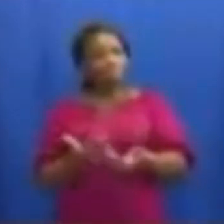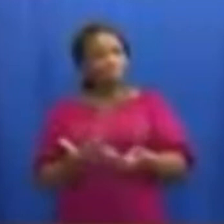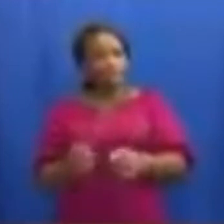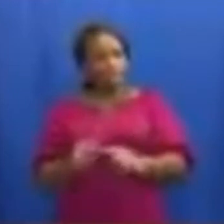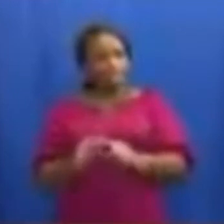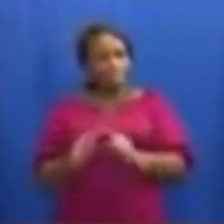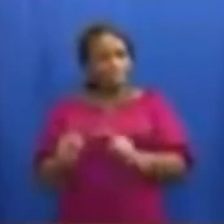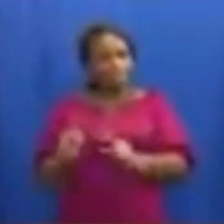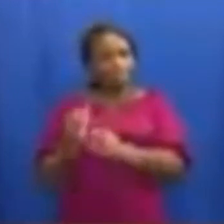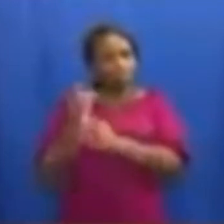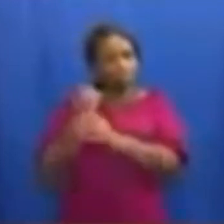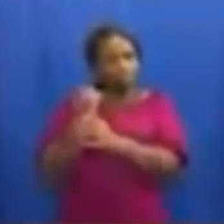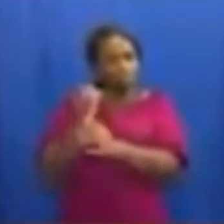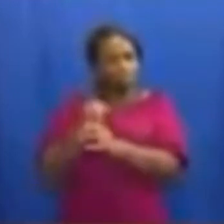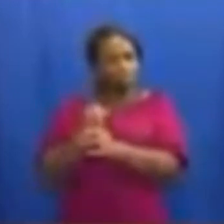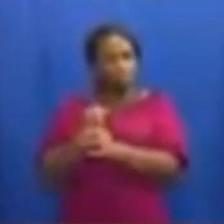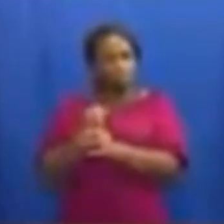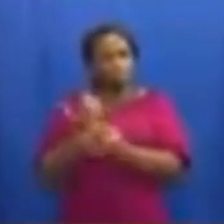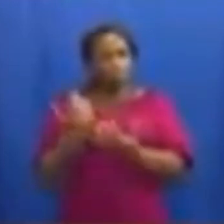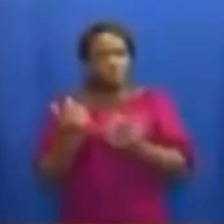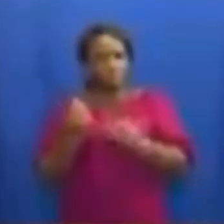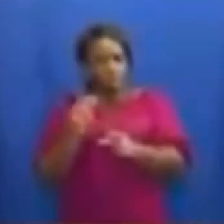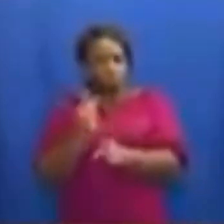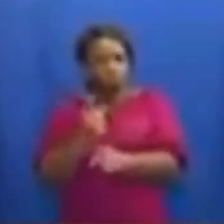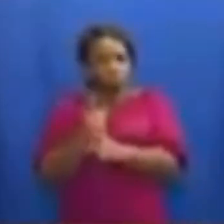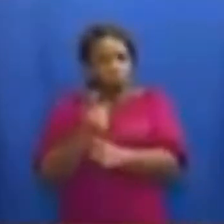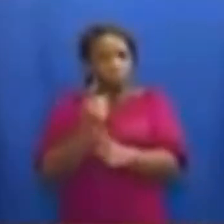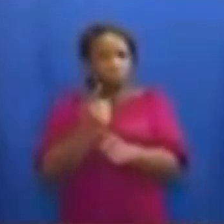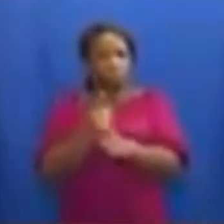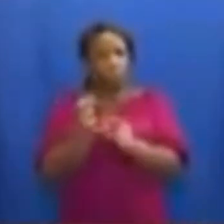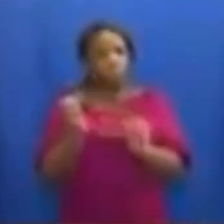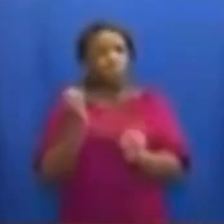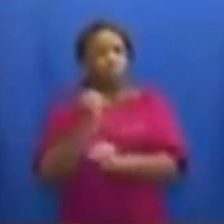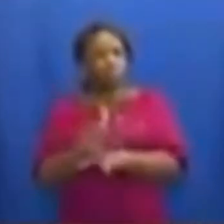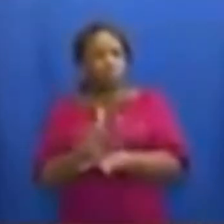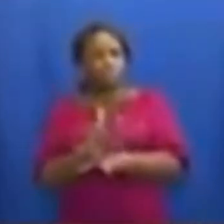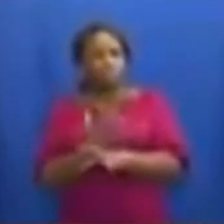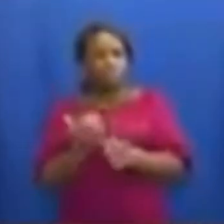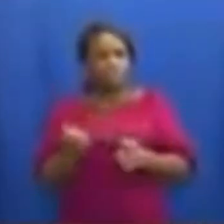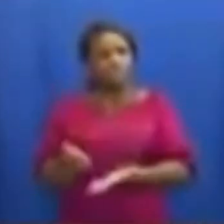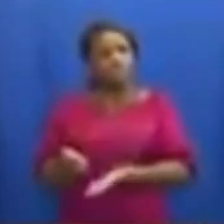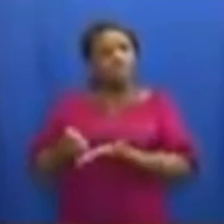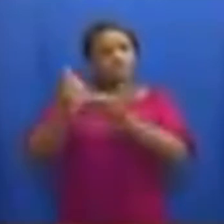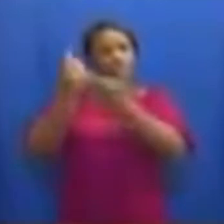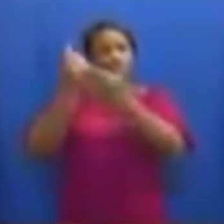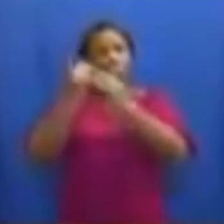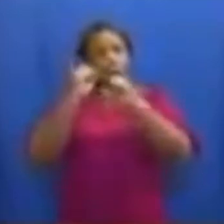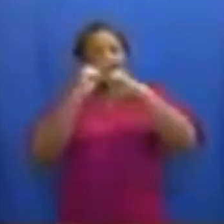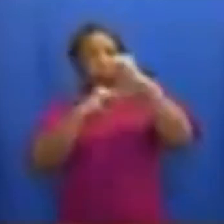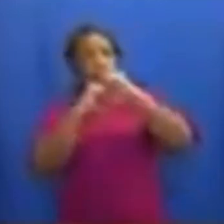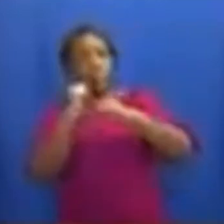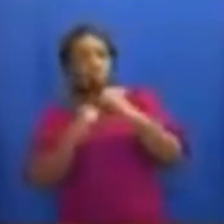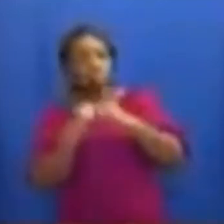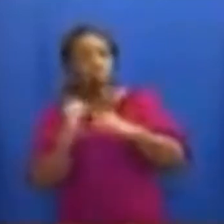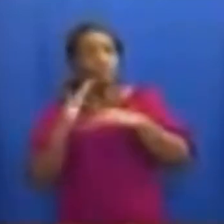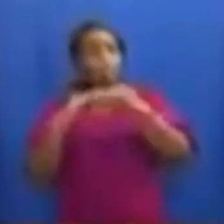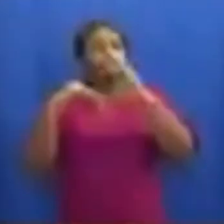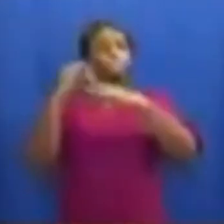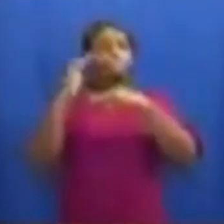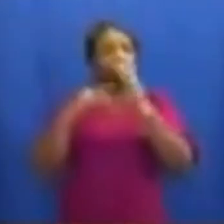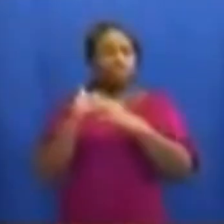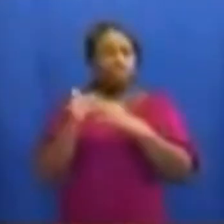maintain, in a state of constant readiness, the enhanced infrastructure and expertise we have built